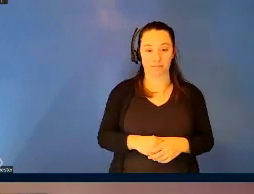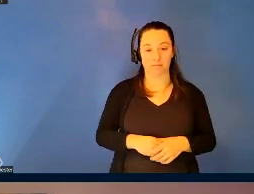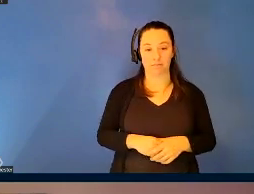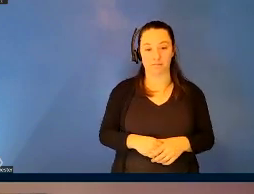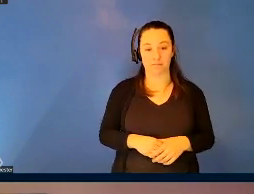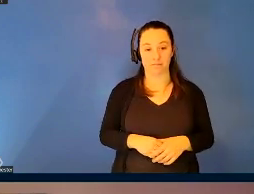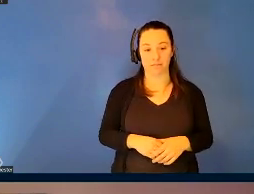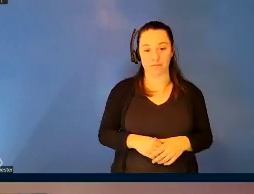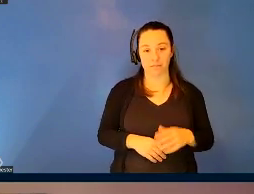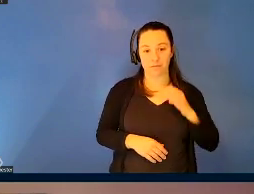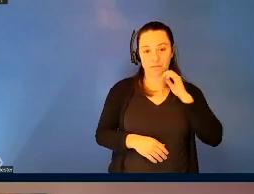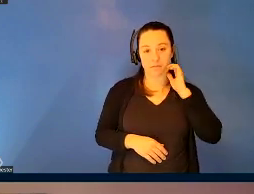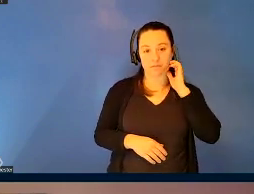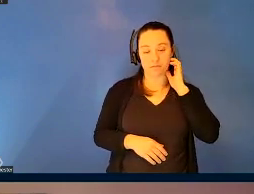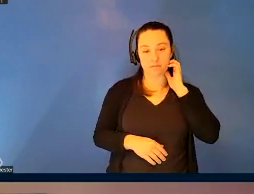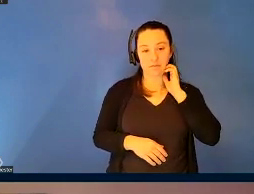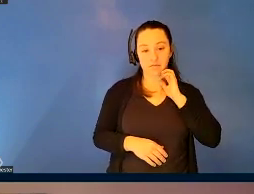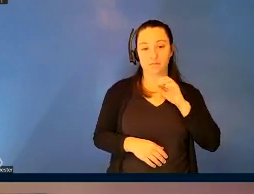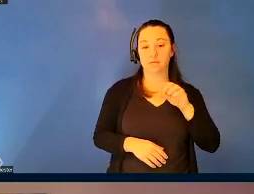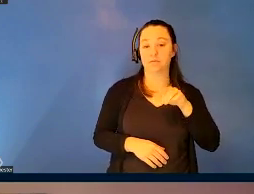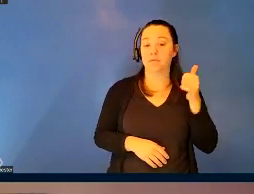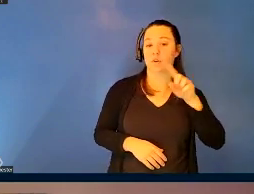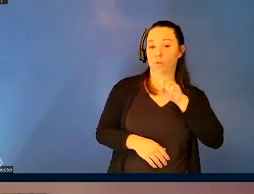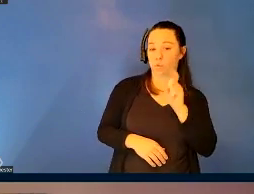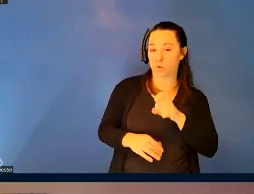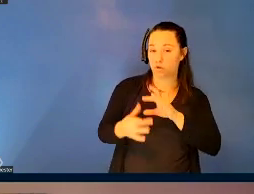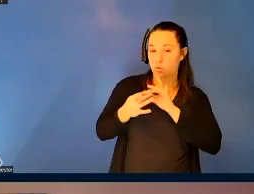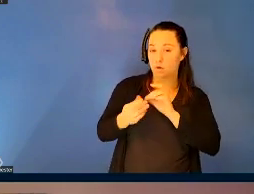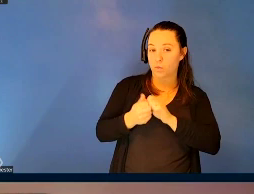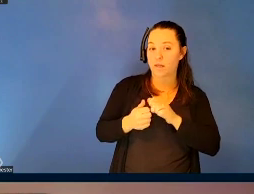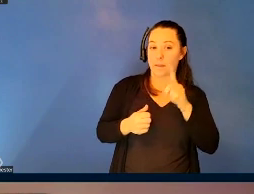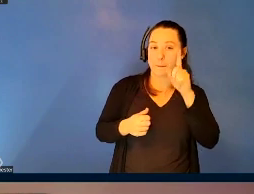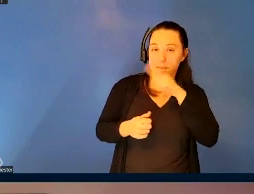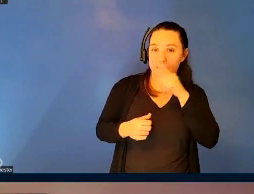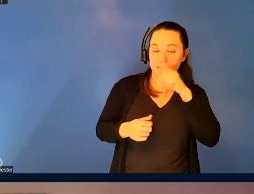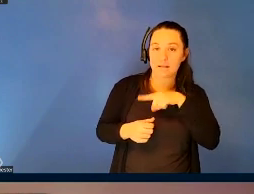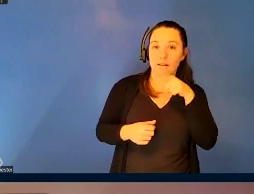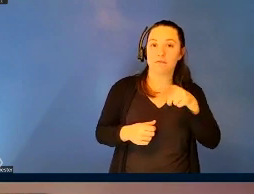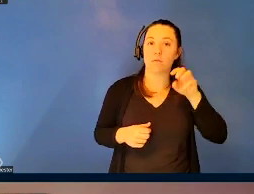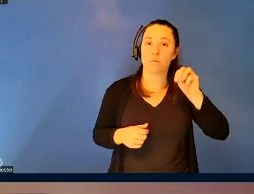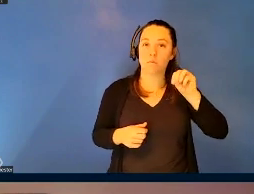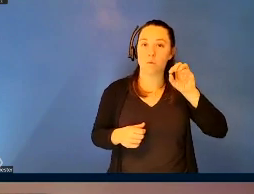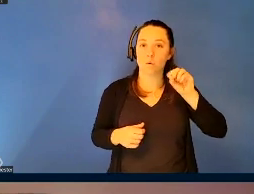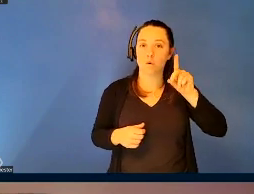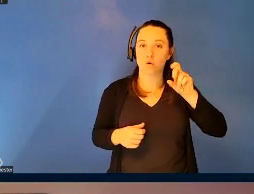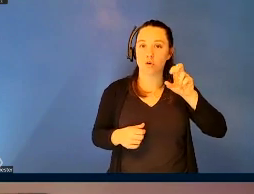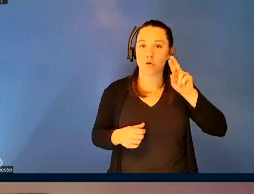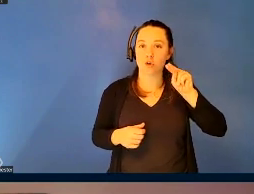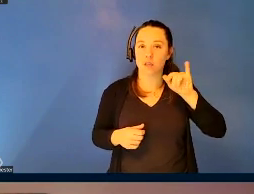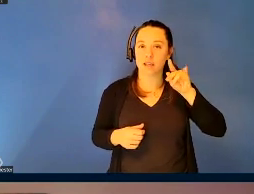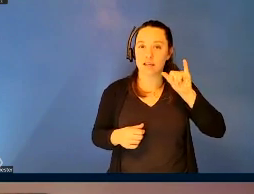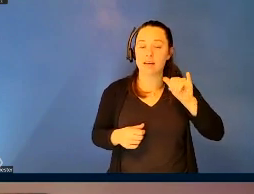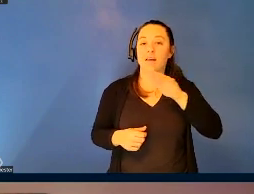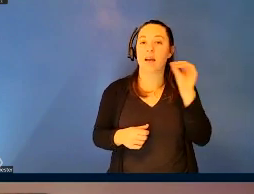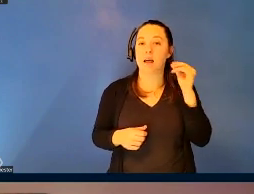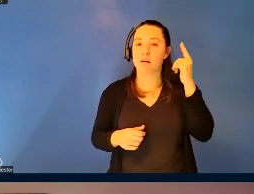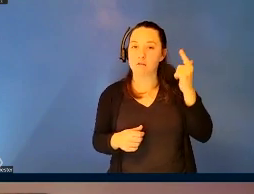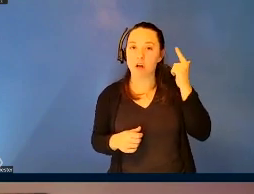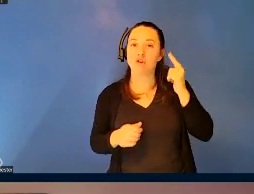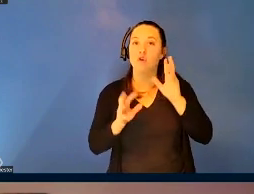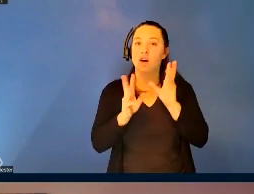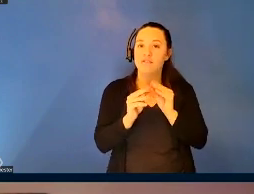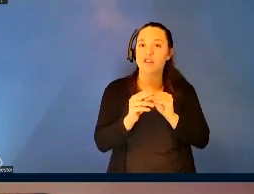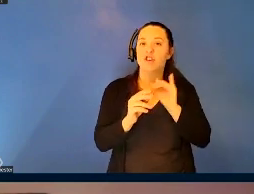Another question regarding myths of modernity and ontological conventions as a contributing factor in health